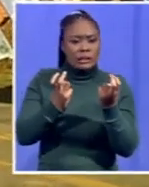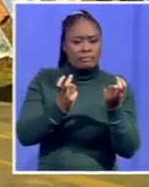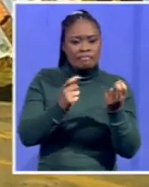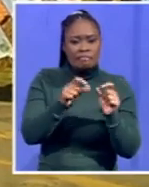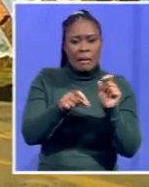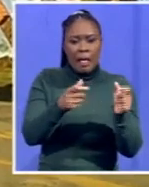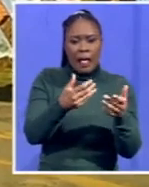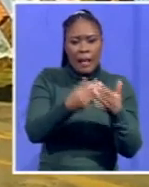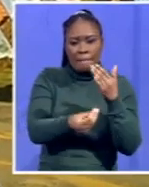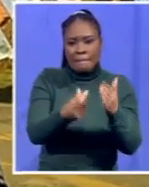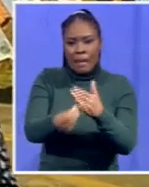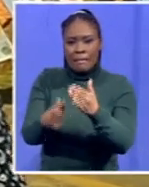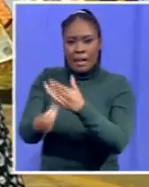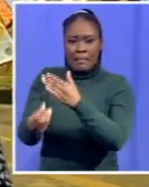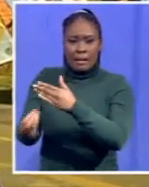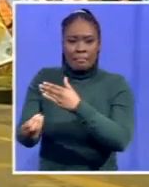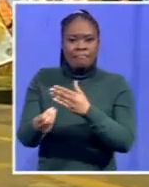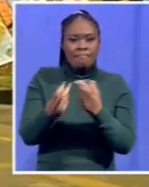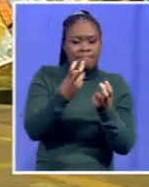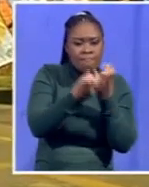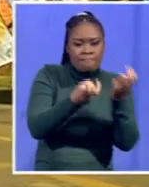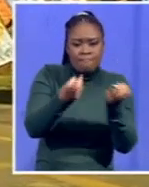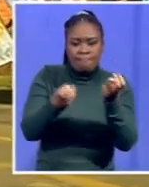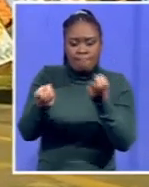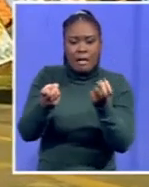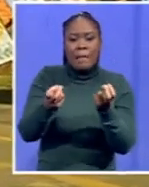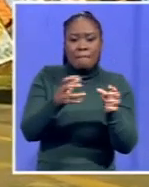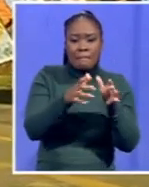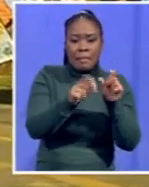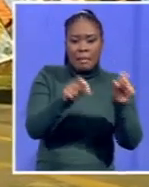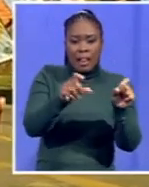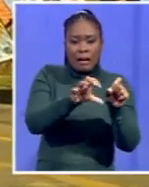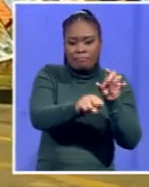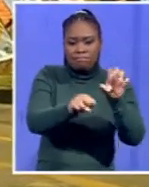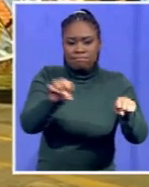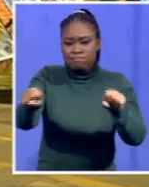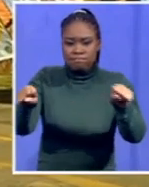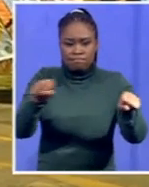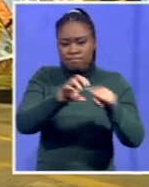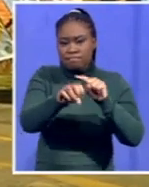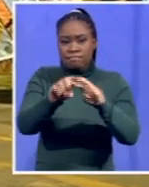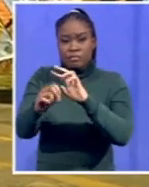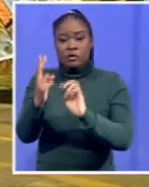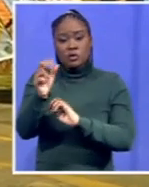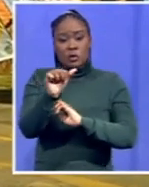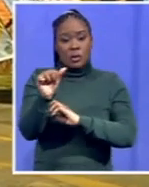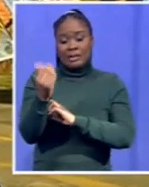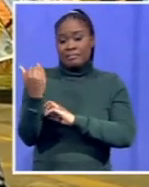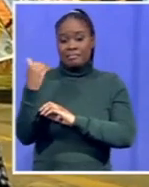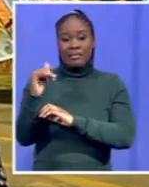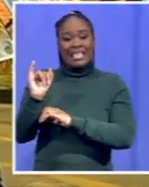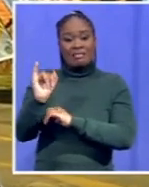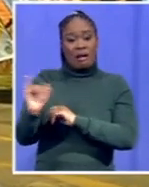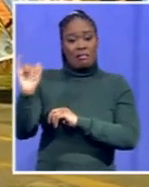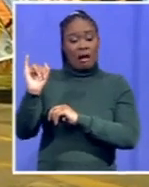carried out by the SNDF members. Just two weeks ago, we went with them in an area